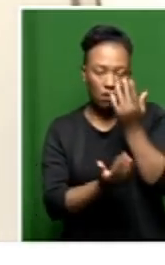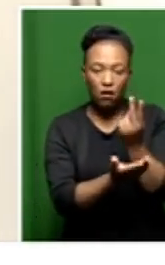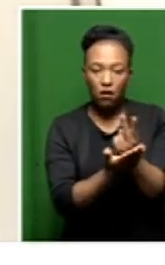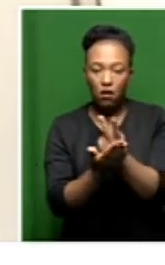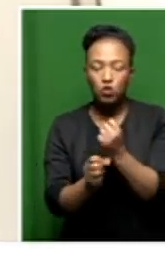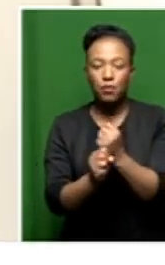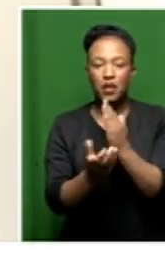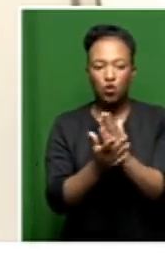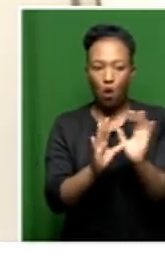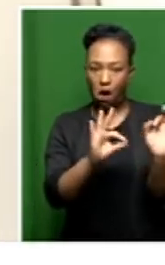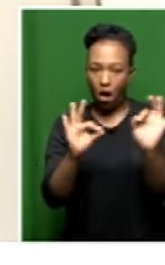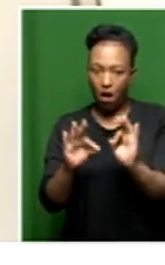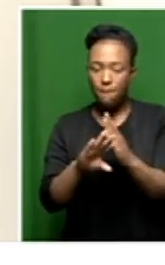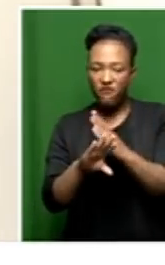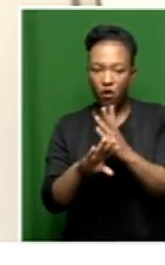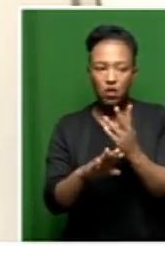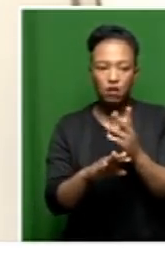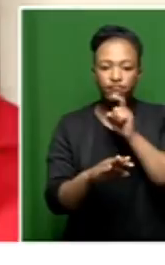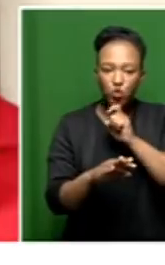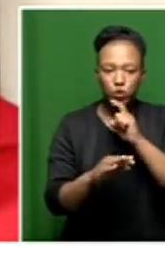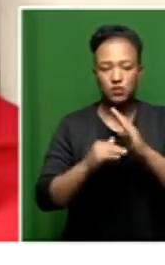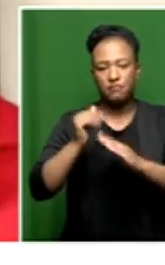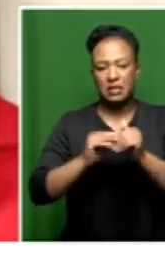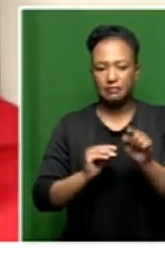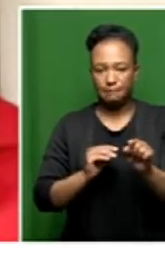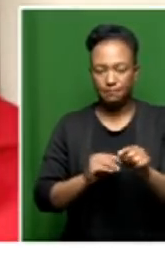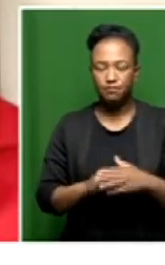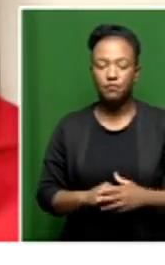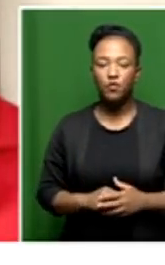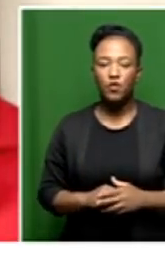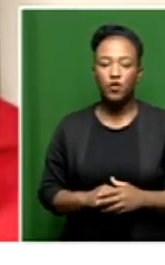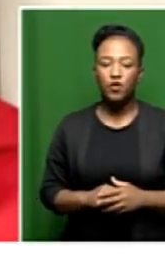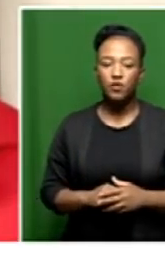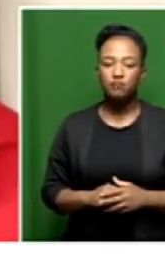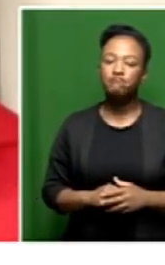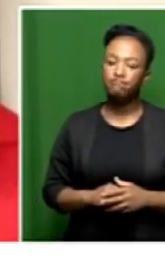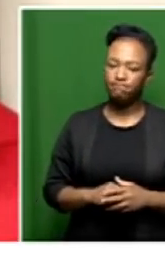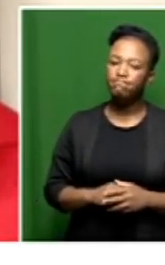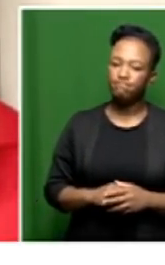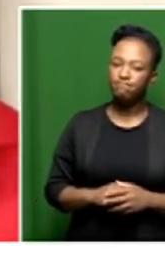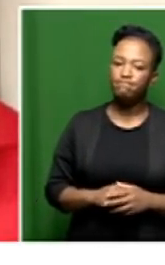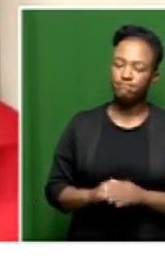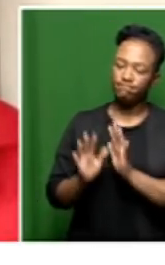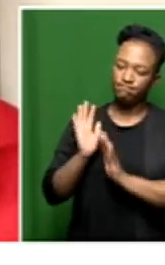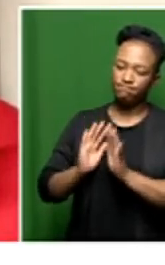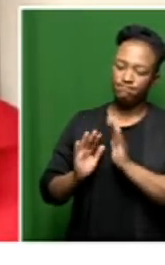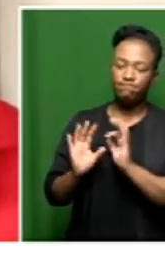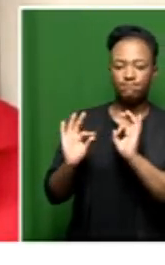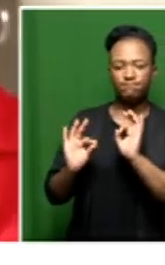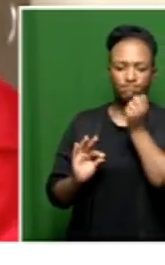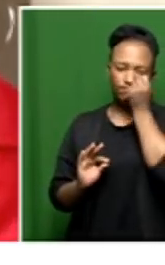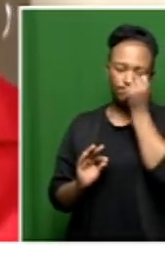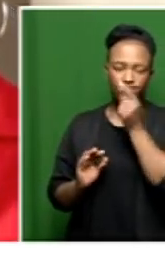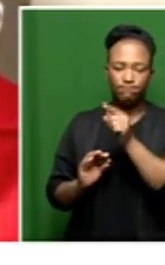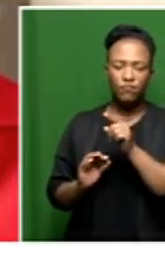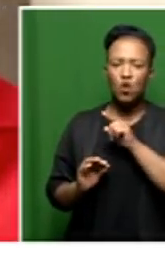totality when you occupy the building. So, Ms. Mshongo, and that makes perfect sense, that explanation. But why then